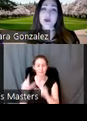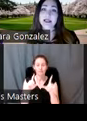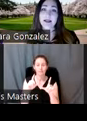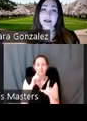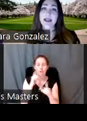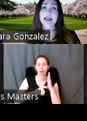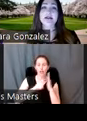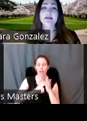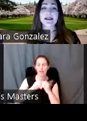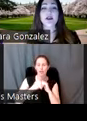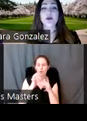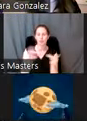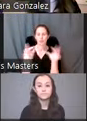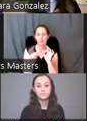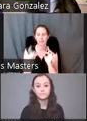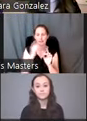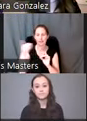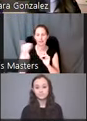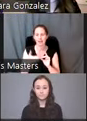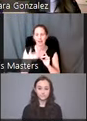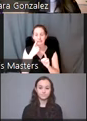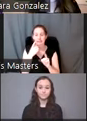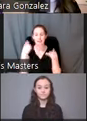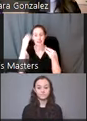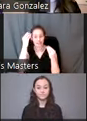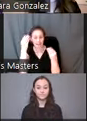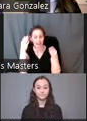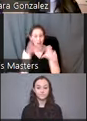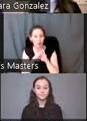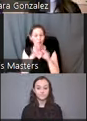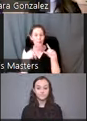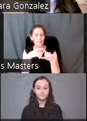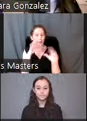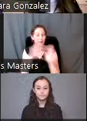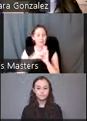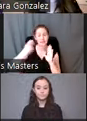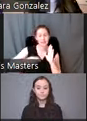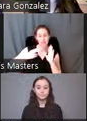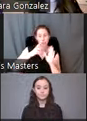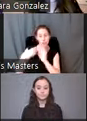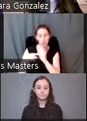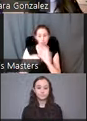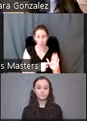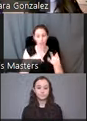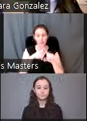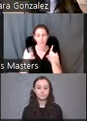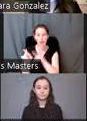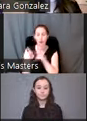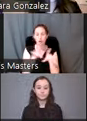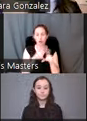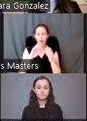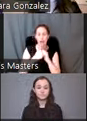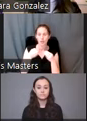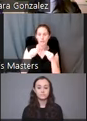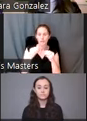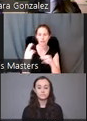of storytelling, it invites close thinking not only about the images and histories that we convey, but also about the